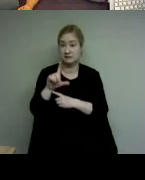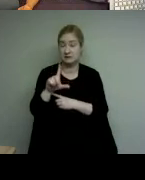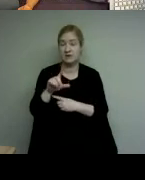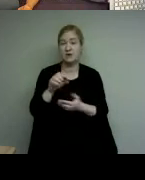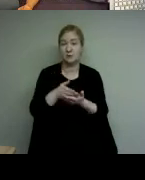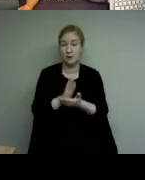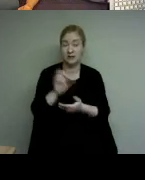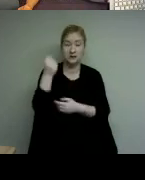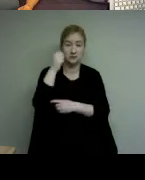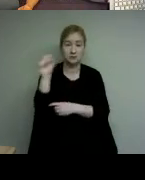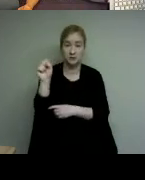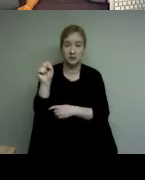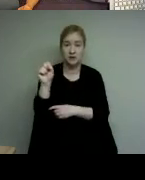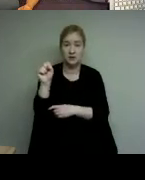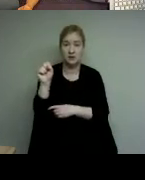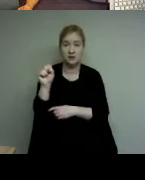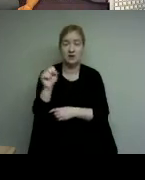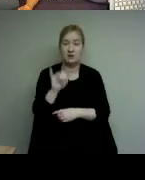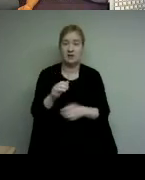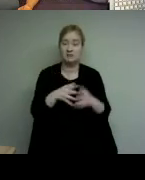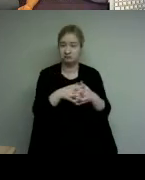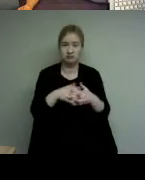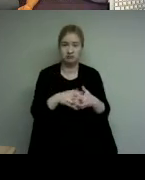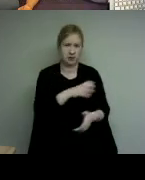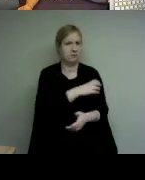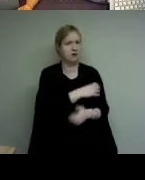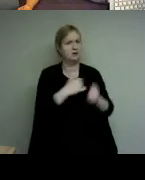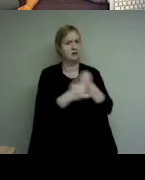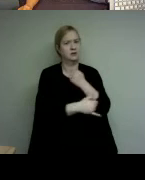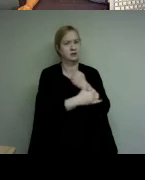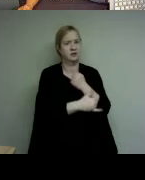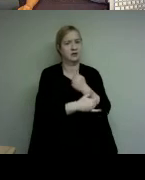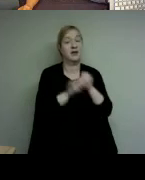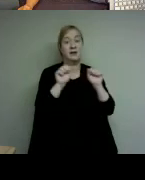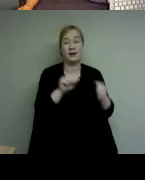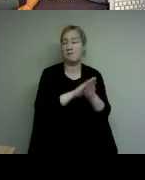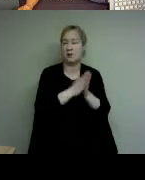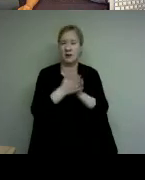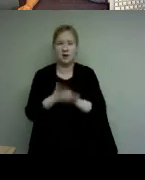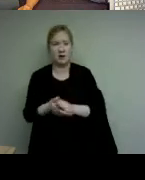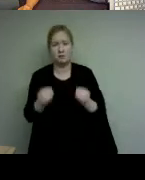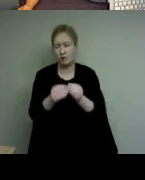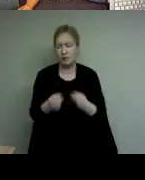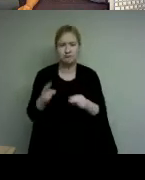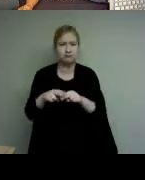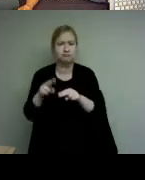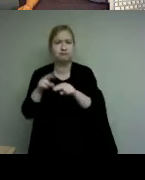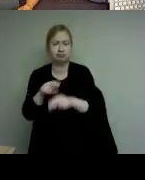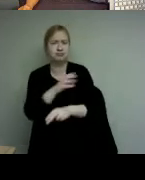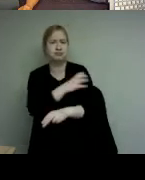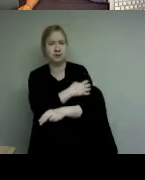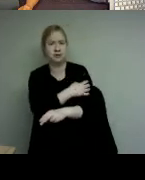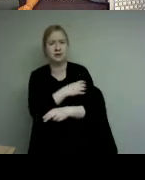country to realize it could be more powerful and united if there was no right for all